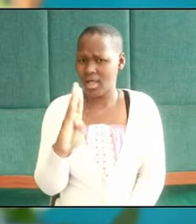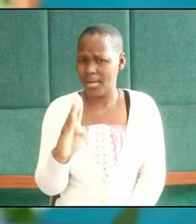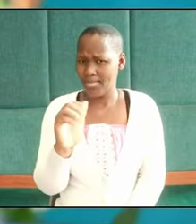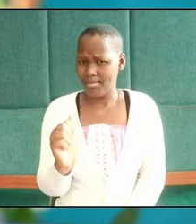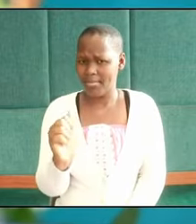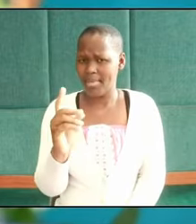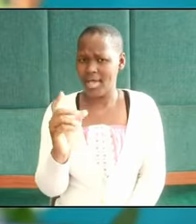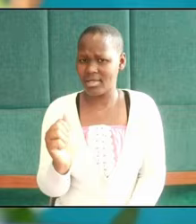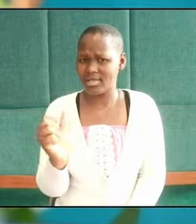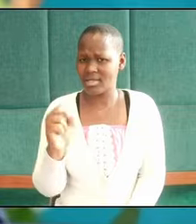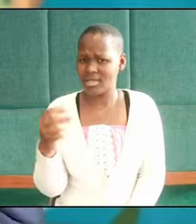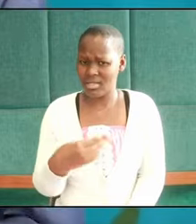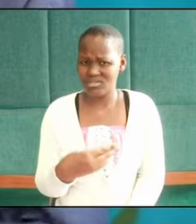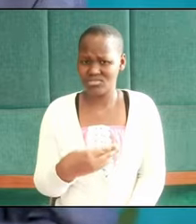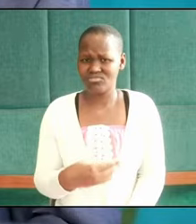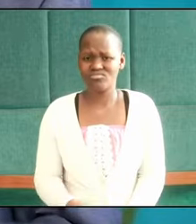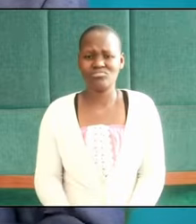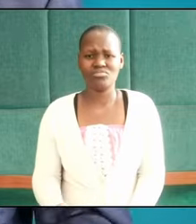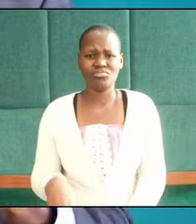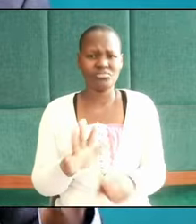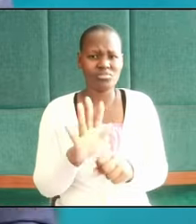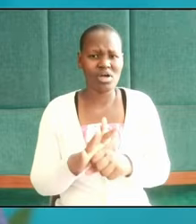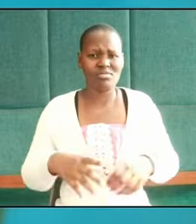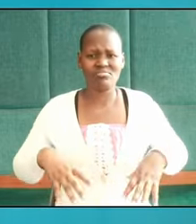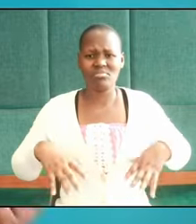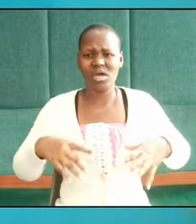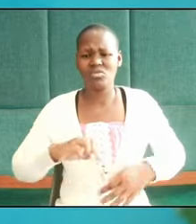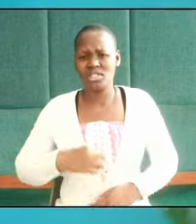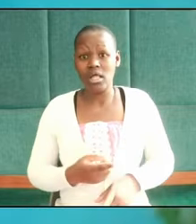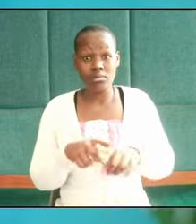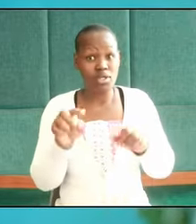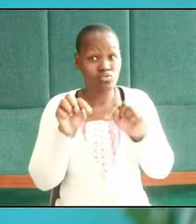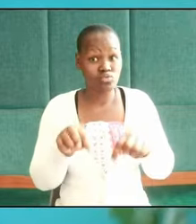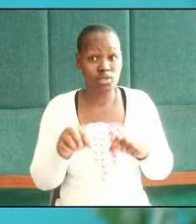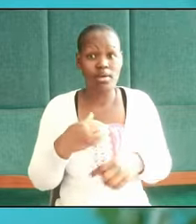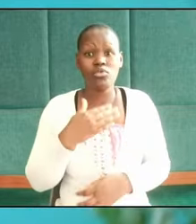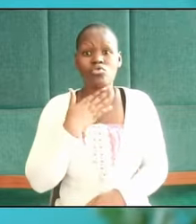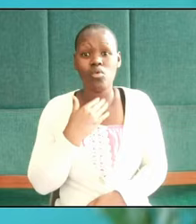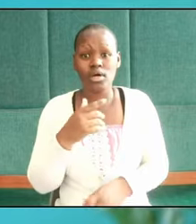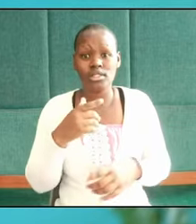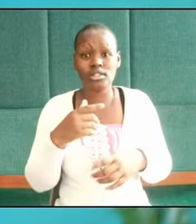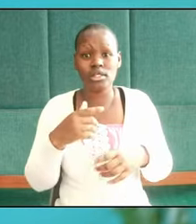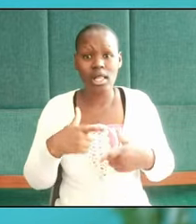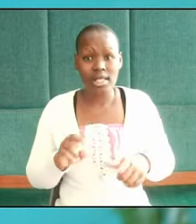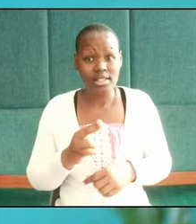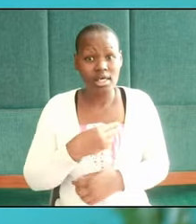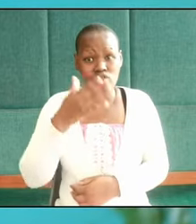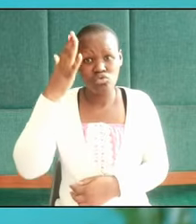of us are full of ourselves. But today I want to let us know